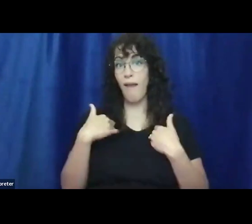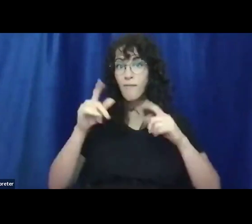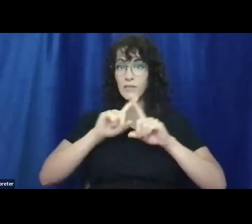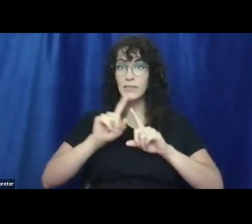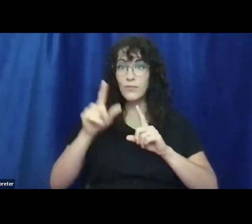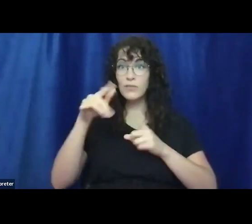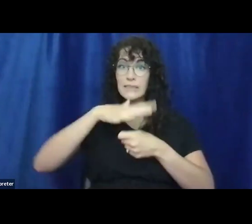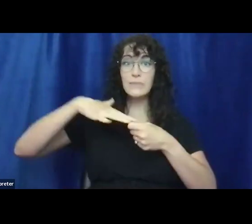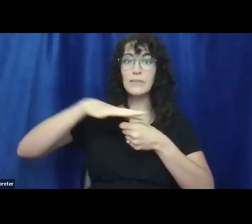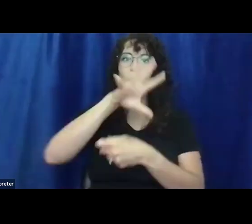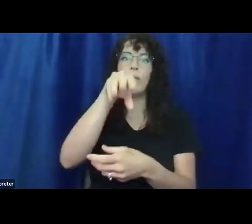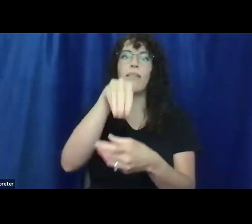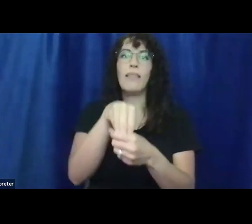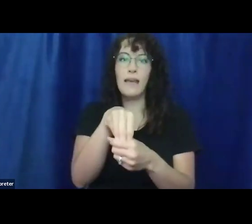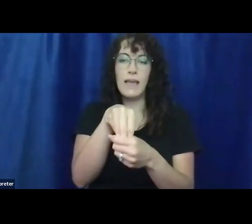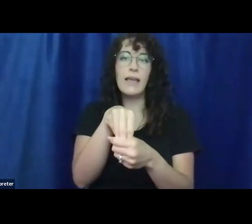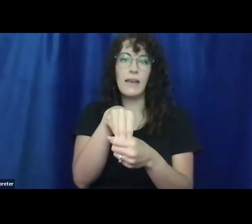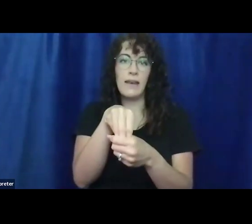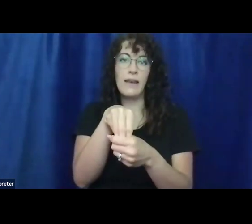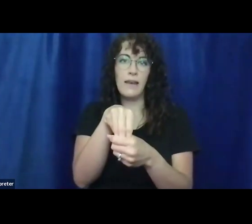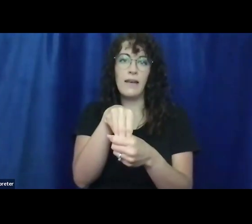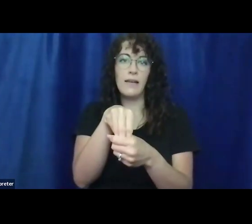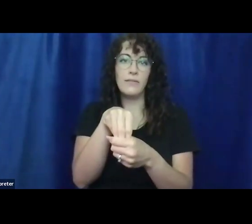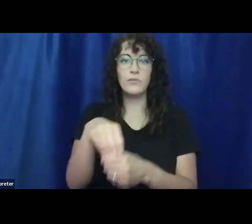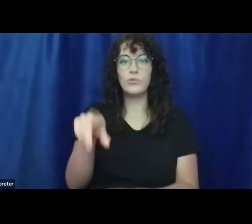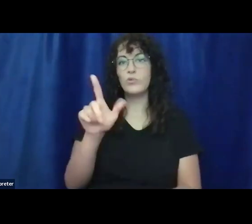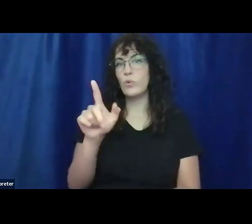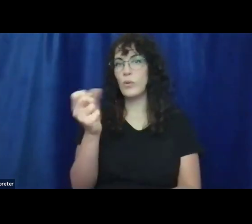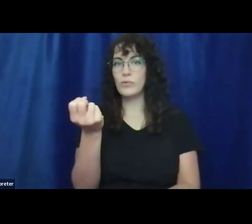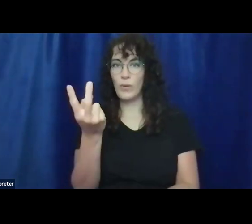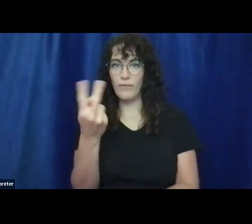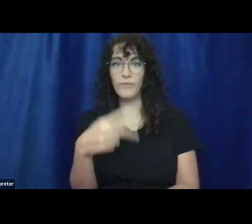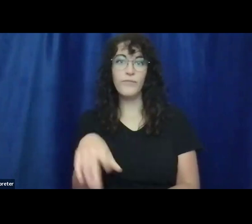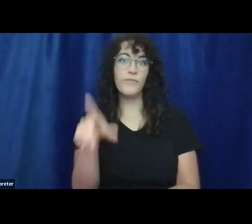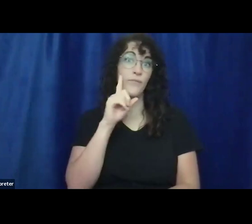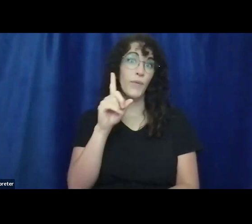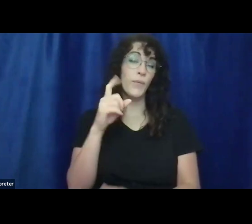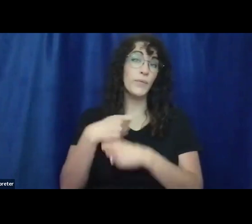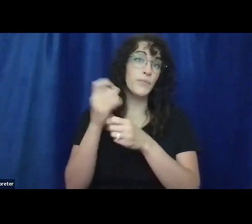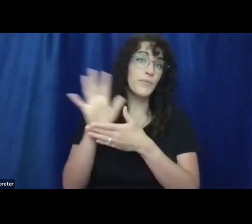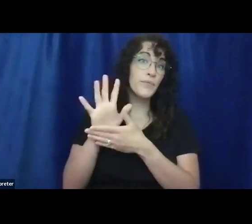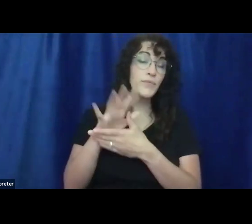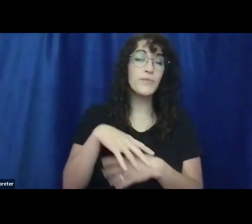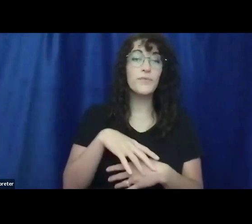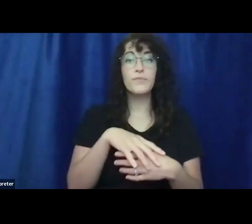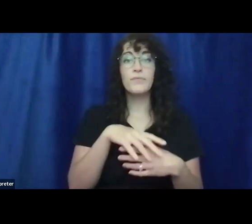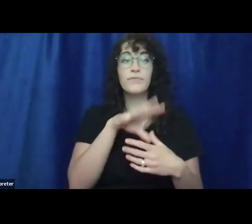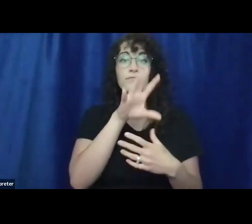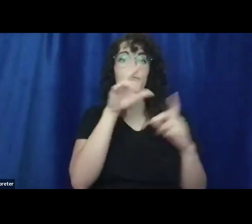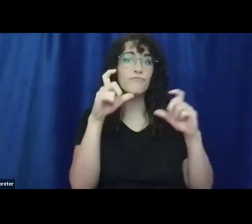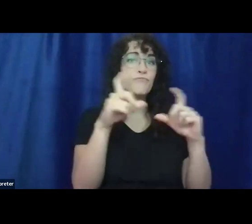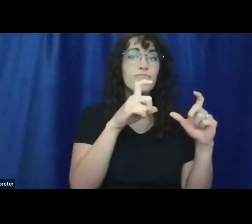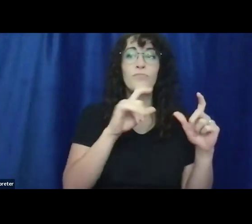spaces within 2112 for shooting video, shooting photography, recording music.